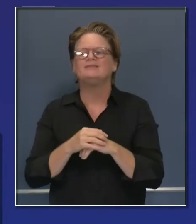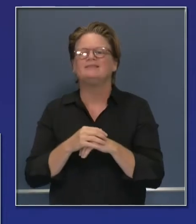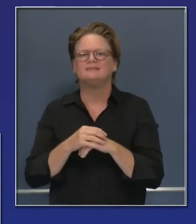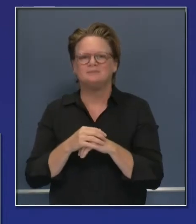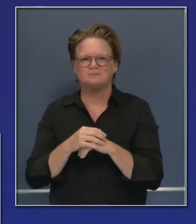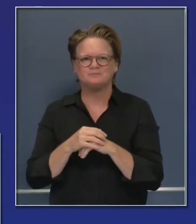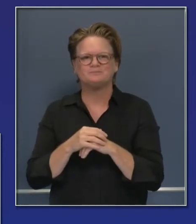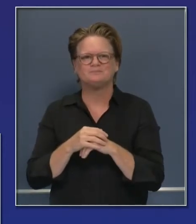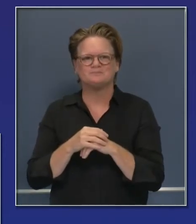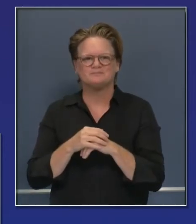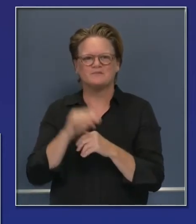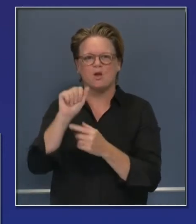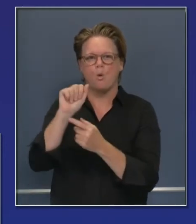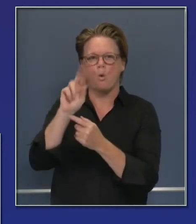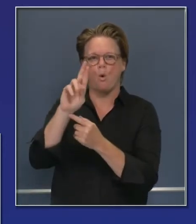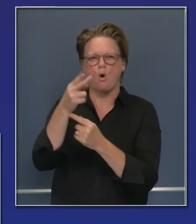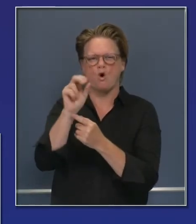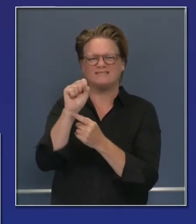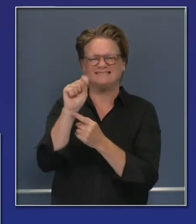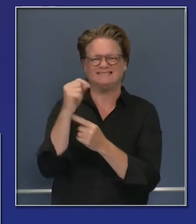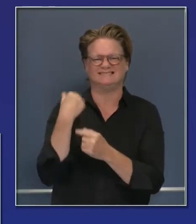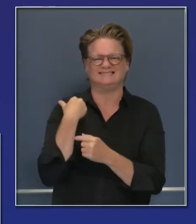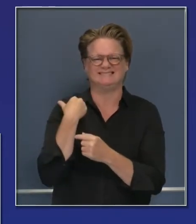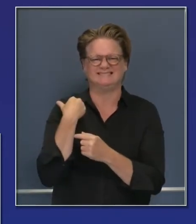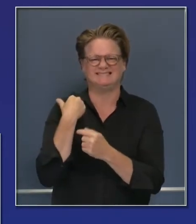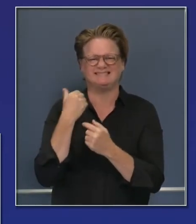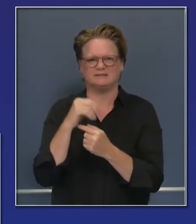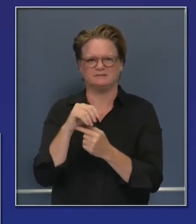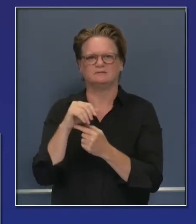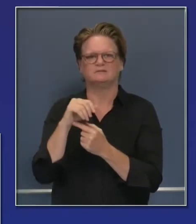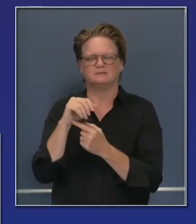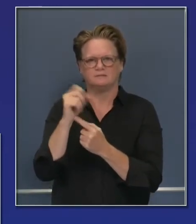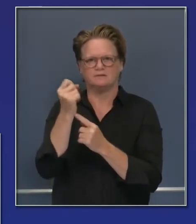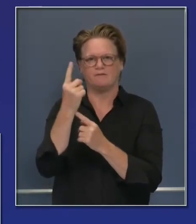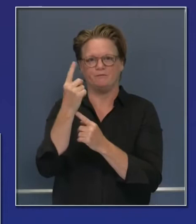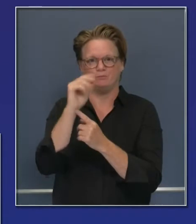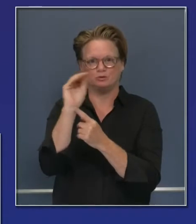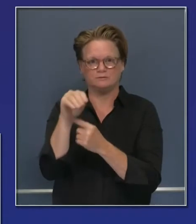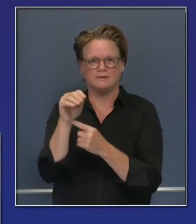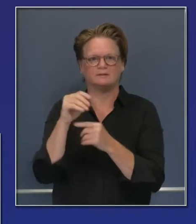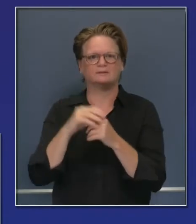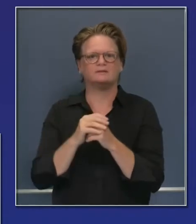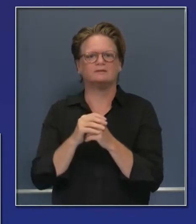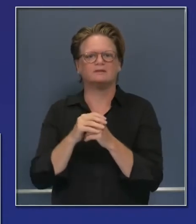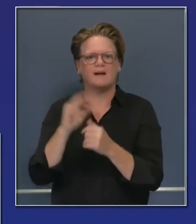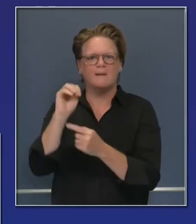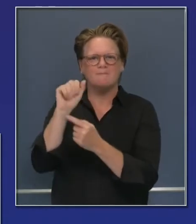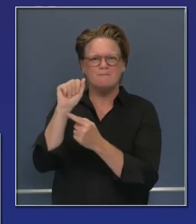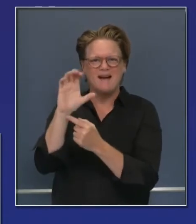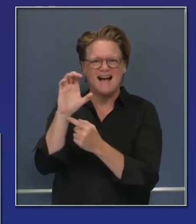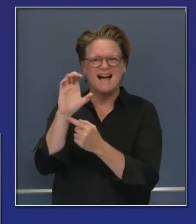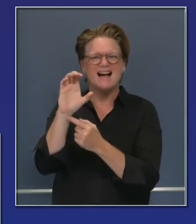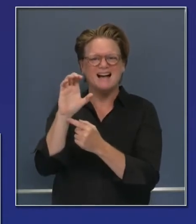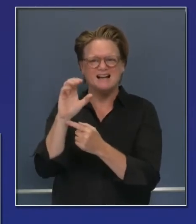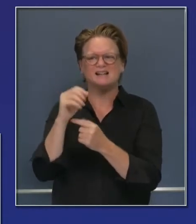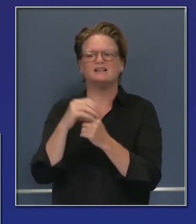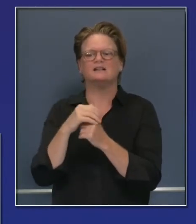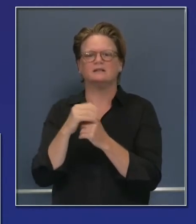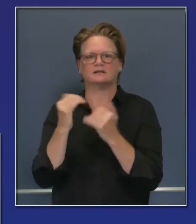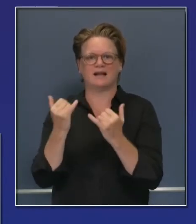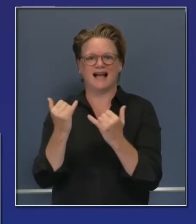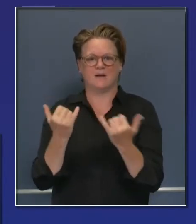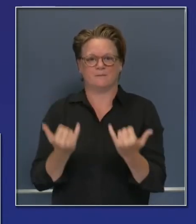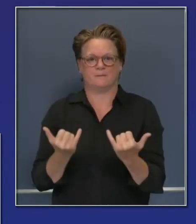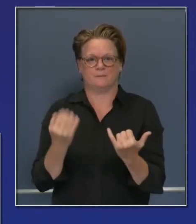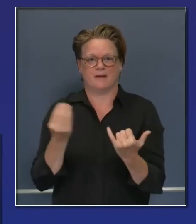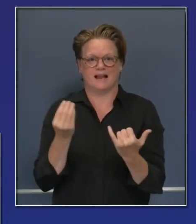but acreage has grown about 197,000, but we're getting up to 17 percent containment, so progress. Progress, though, really needs to be